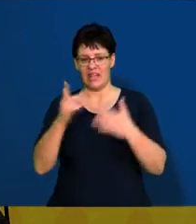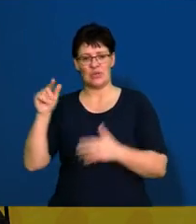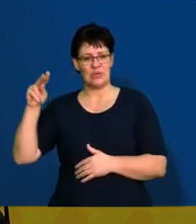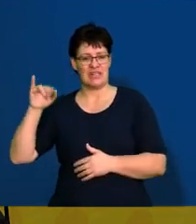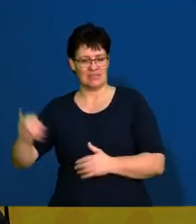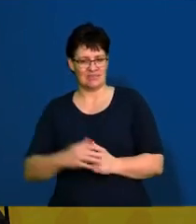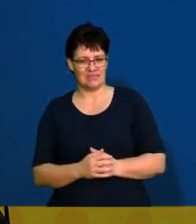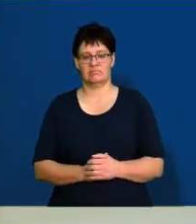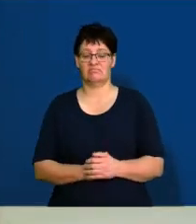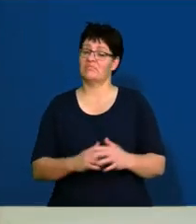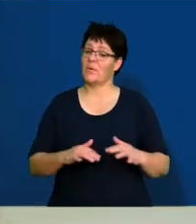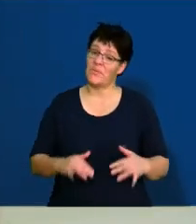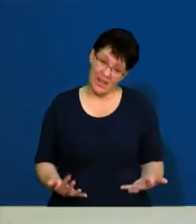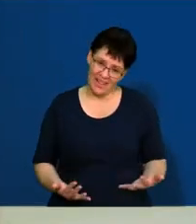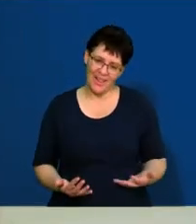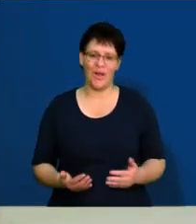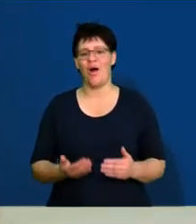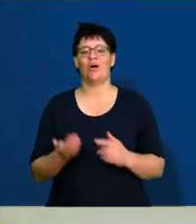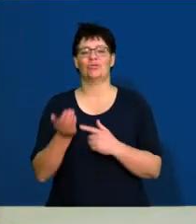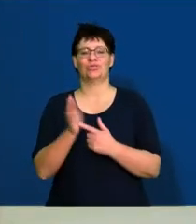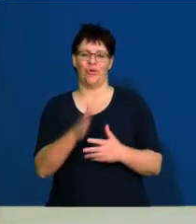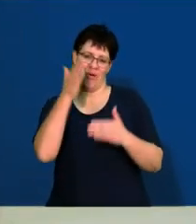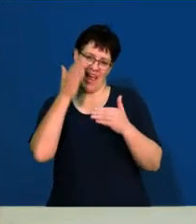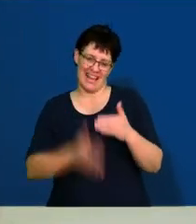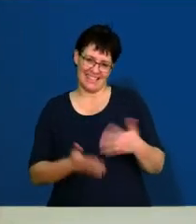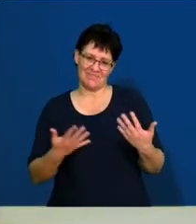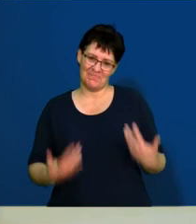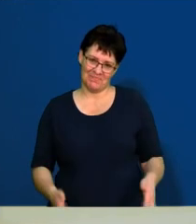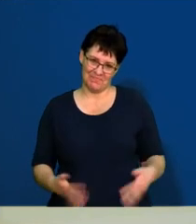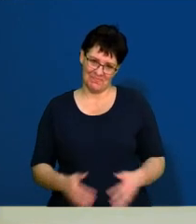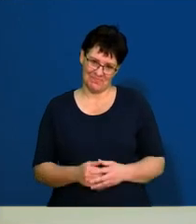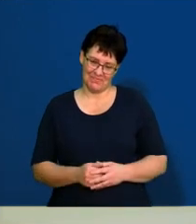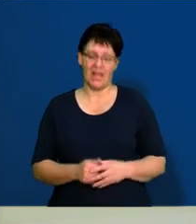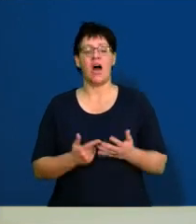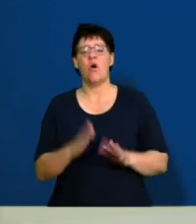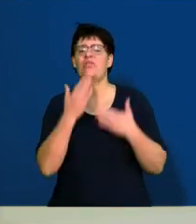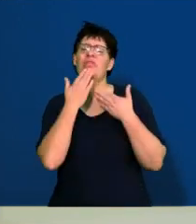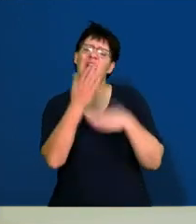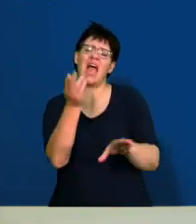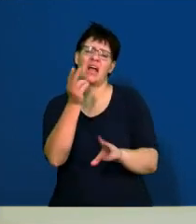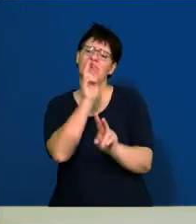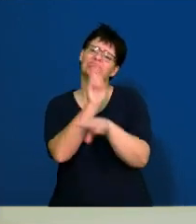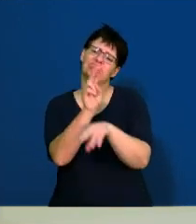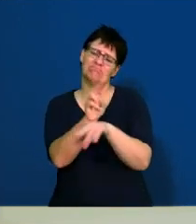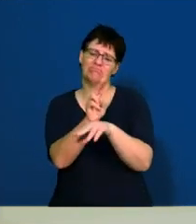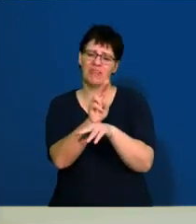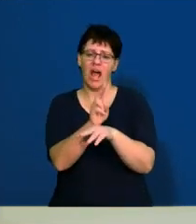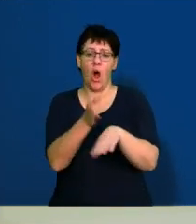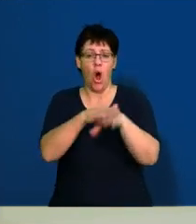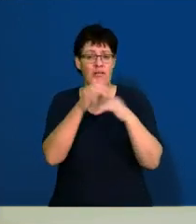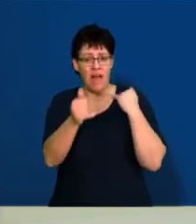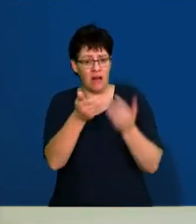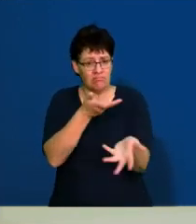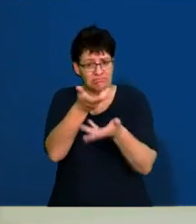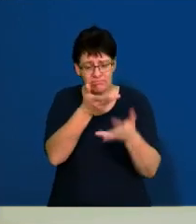Thanks, Luni. Well, then, guys, that brings us to the end of the show. Thank you so much for joining us and for engaging on our online platforms.